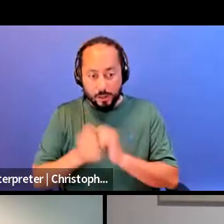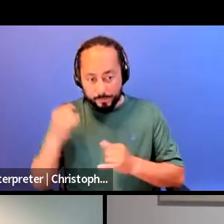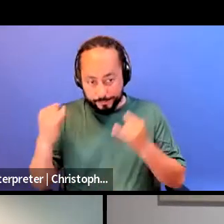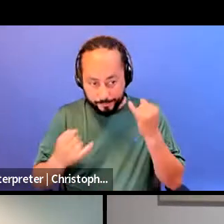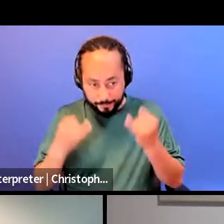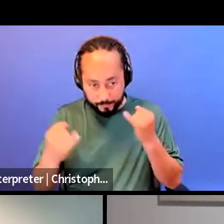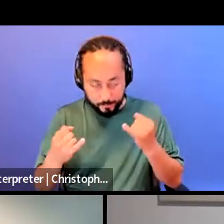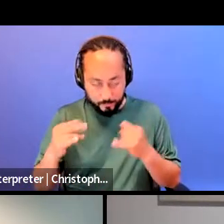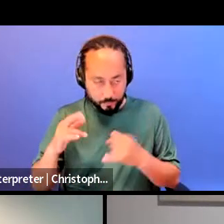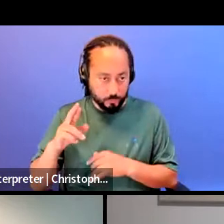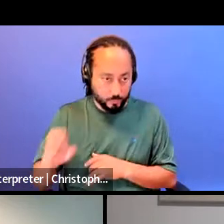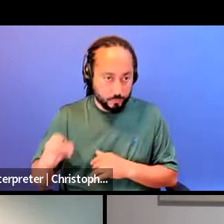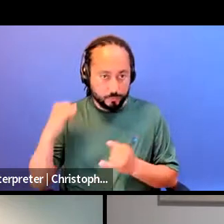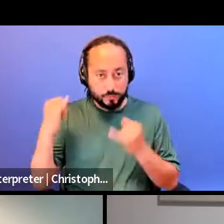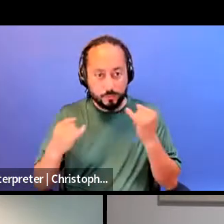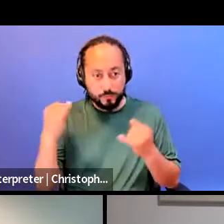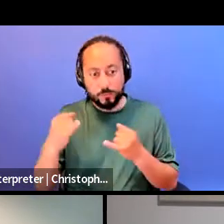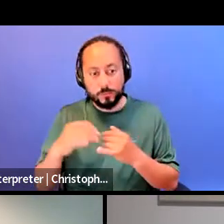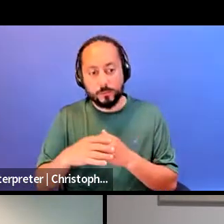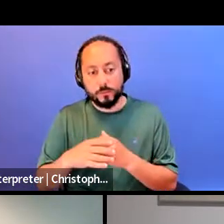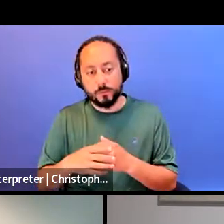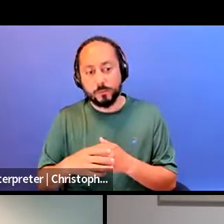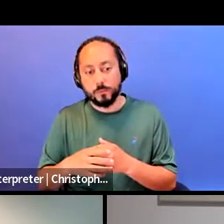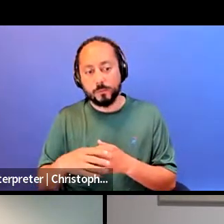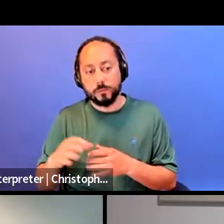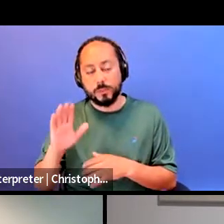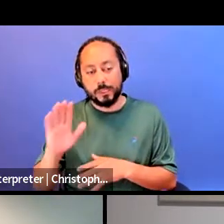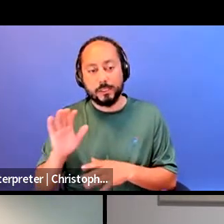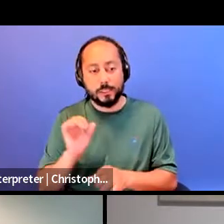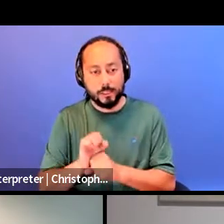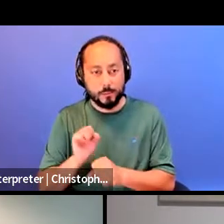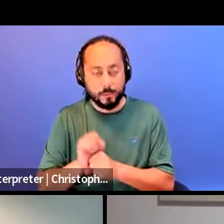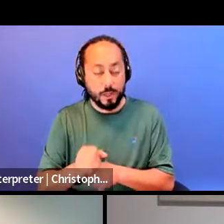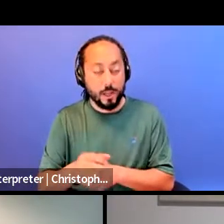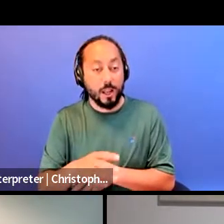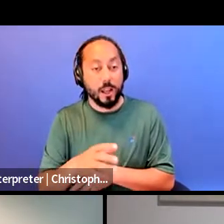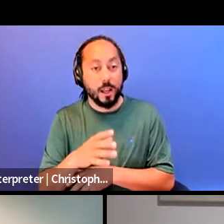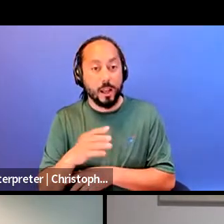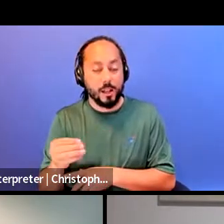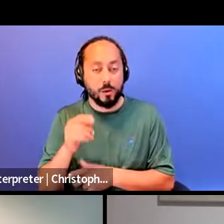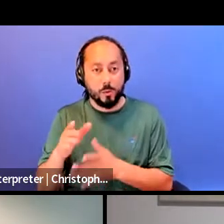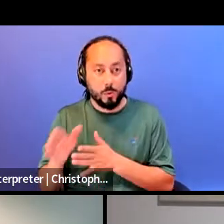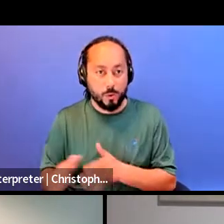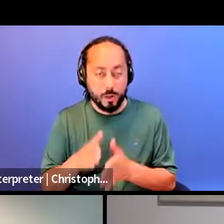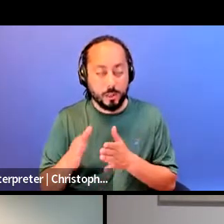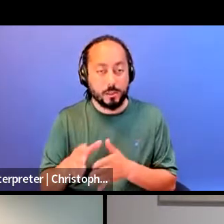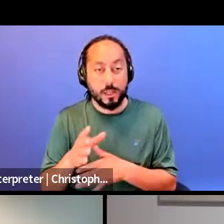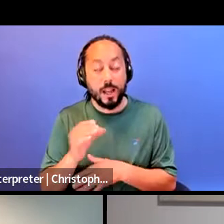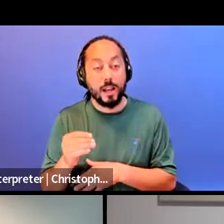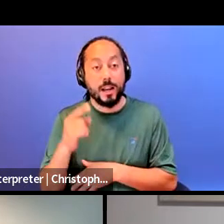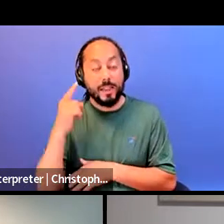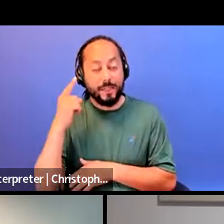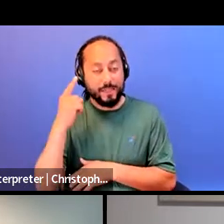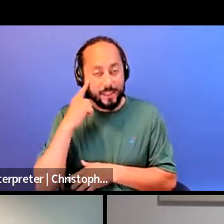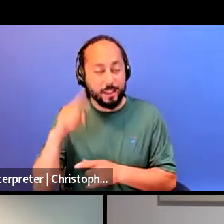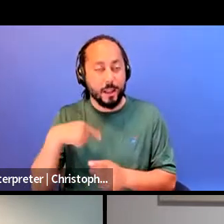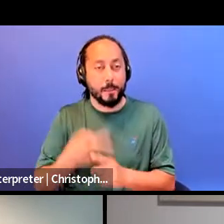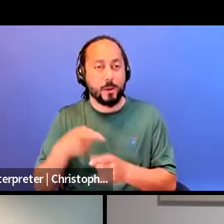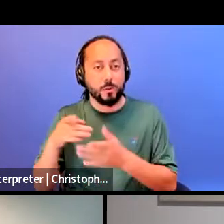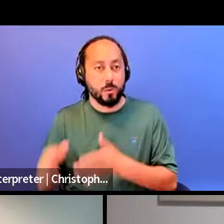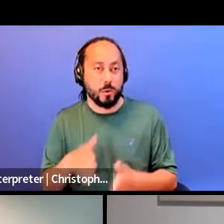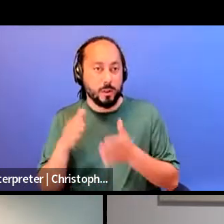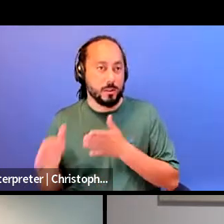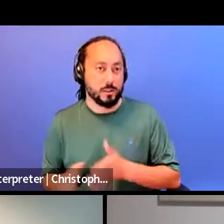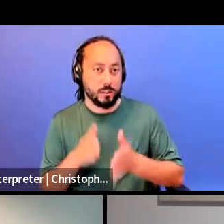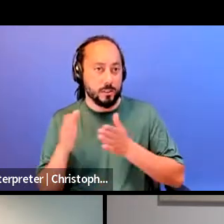you know, its labor and the way that it's organizing and to think about its organizing. I